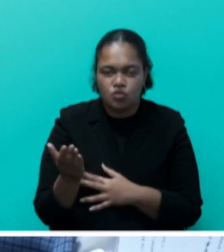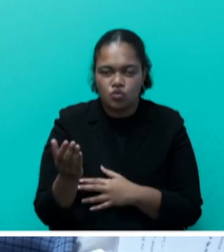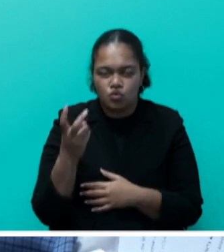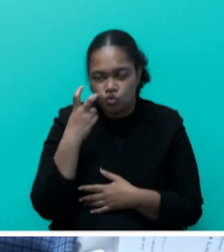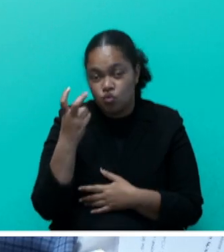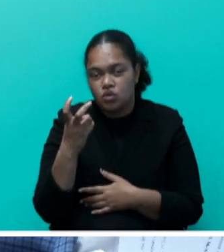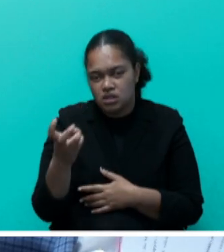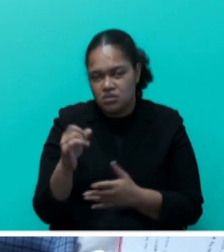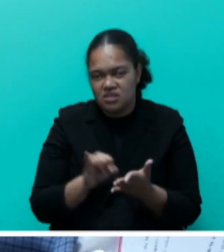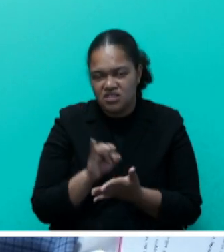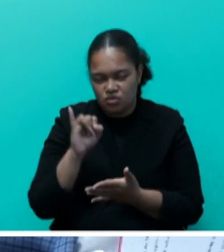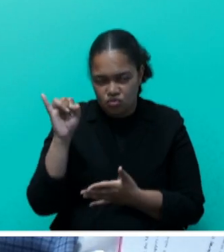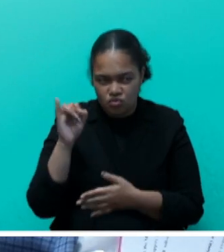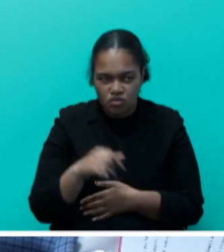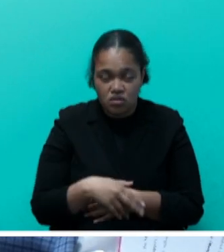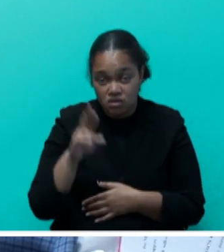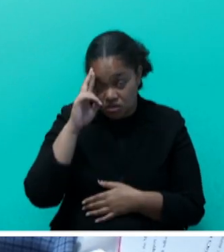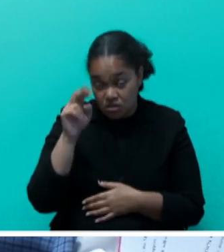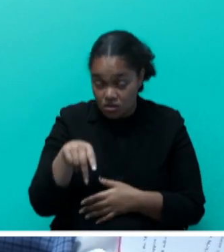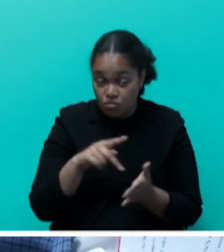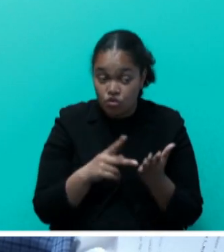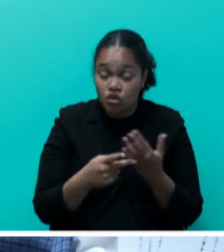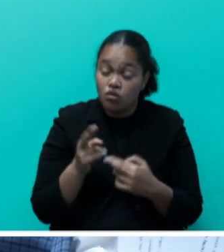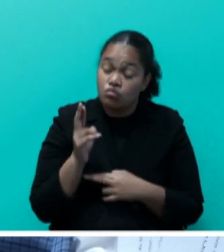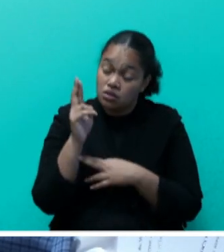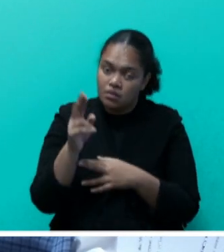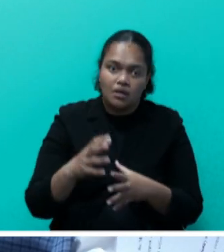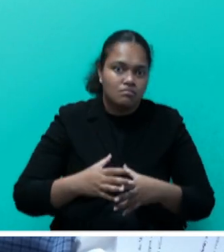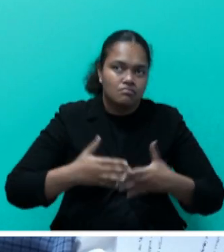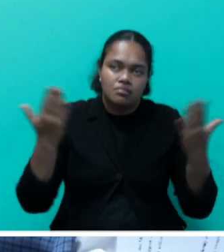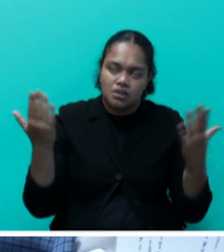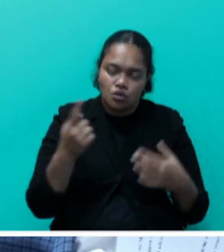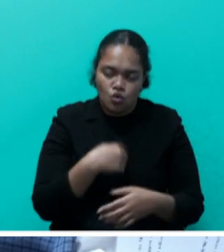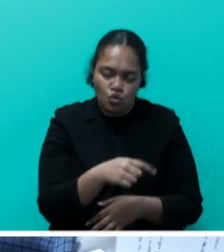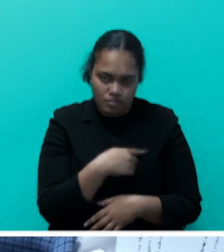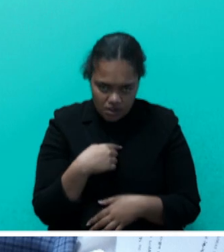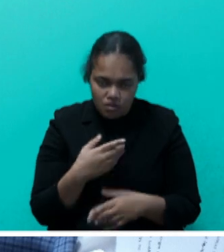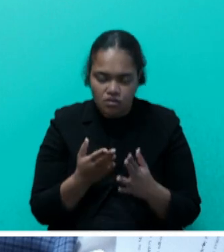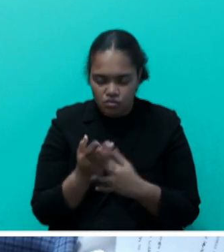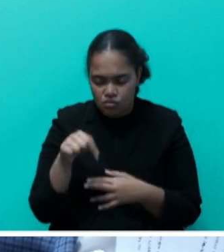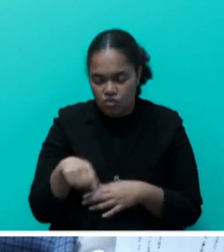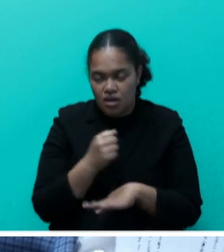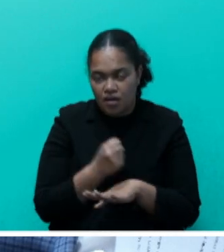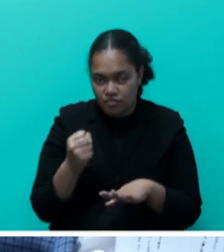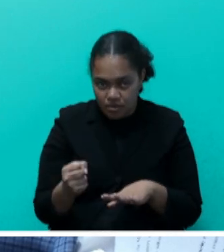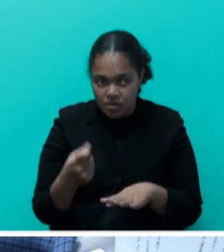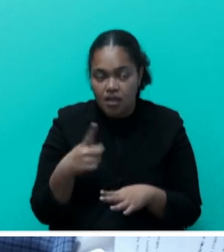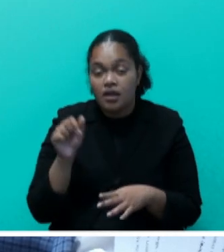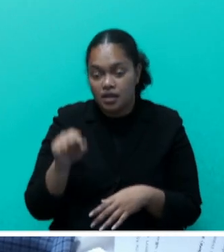industry. So these projects represent major commitments from the coalition government, and of course